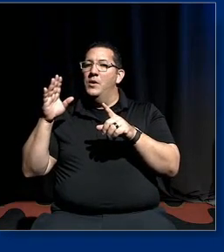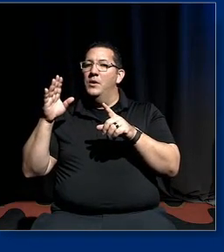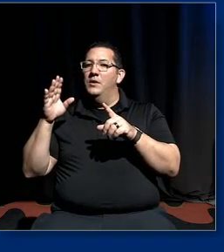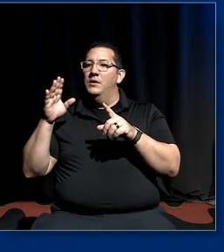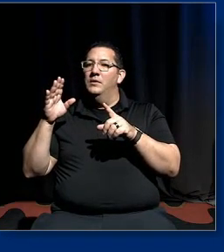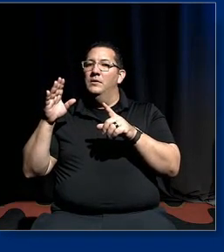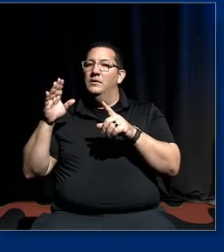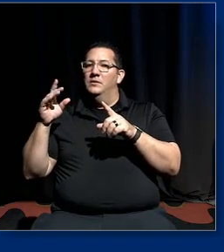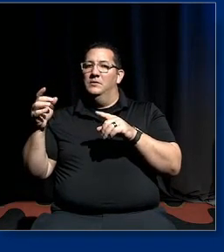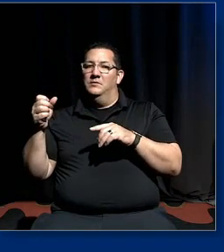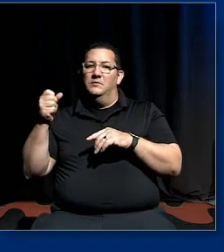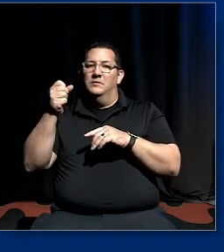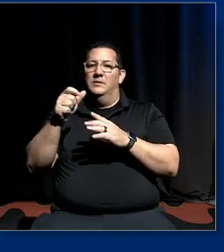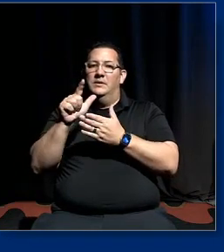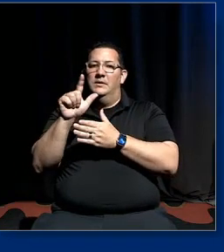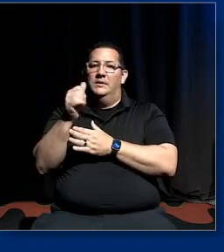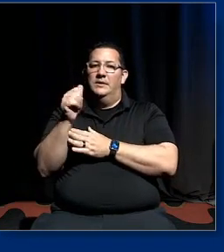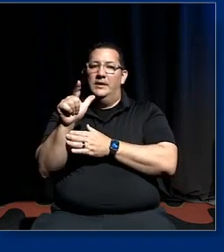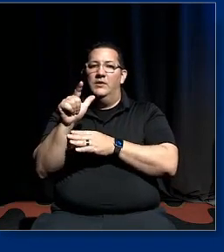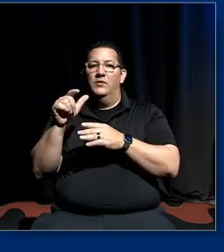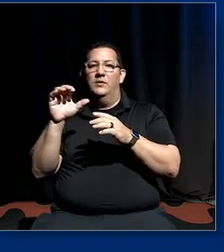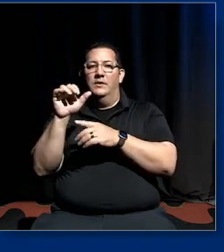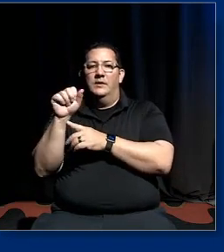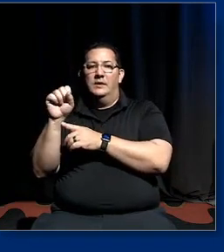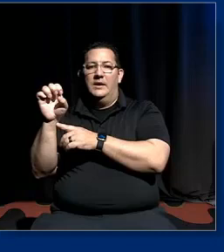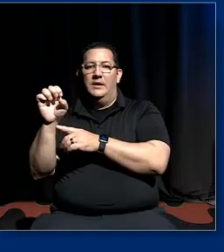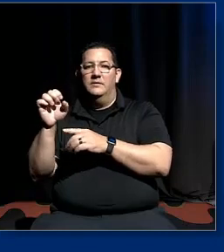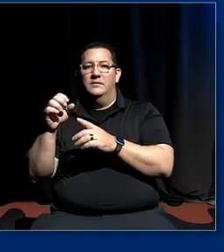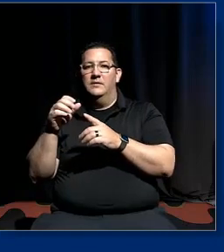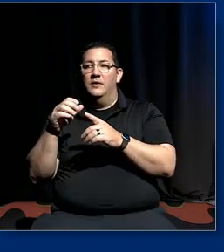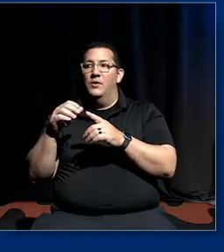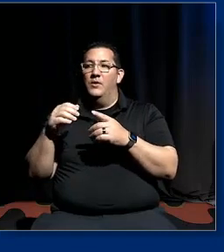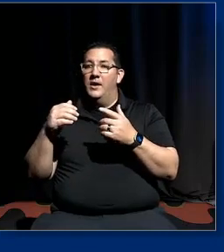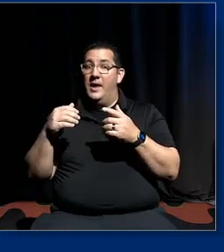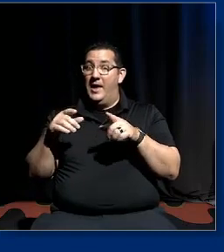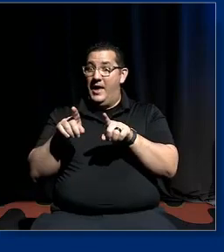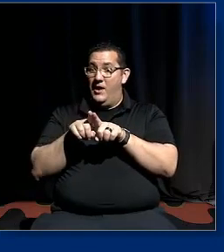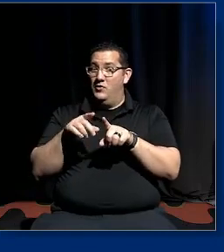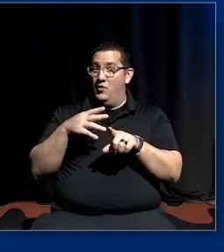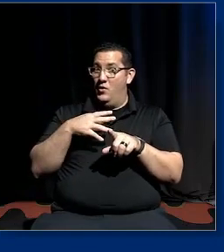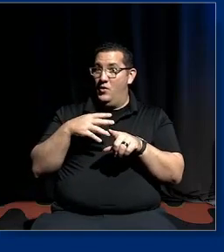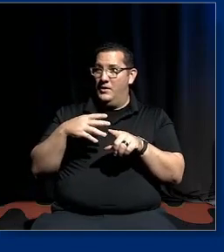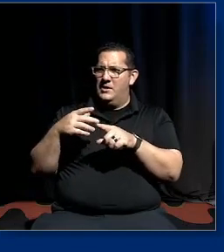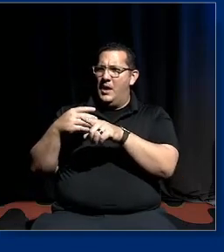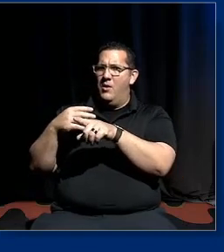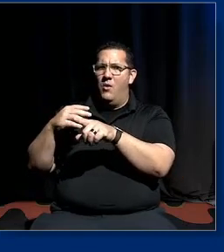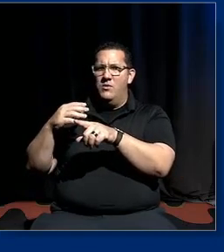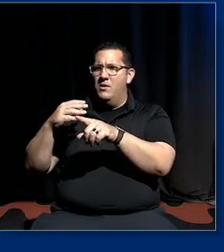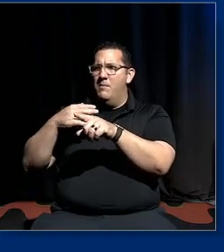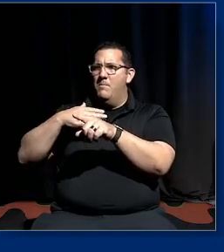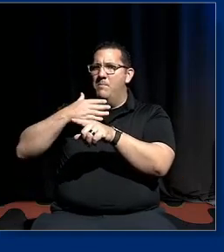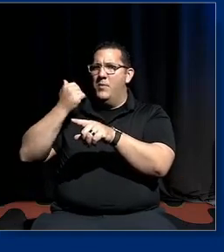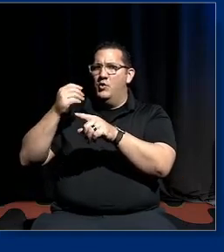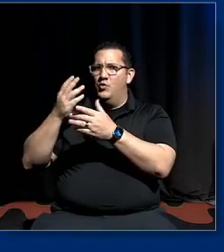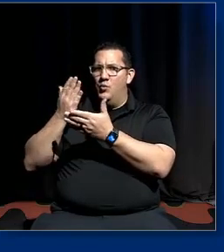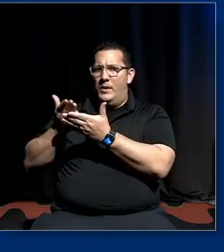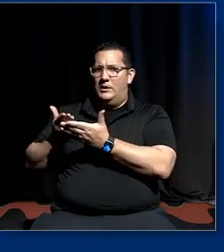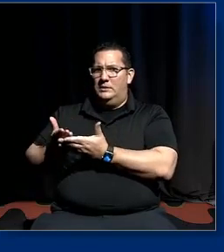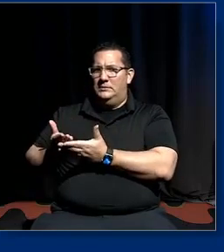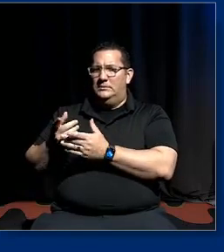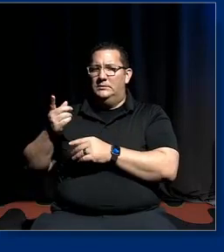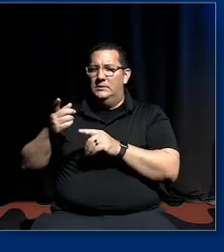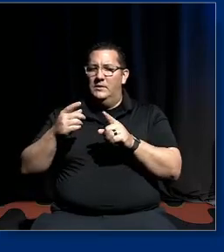oppression than the oppressed and it's a white anti-racist so i try and use my whiteness against